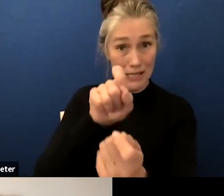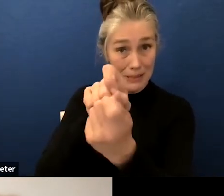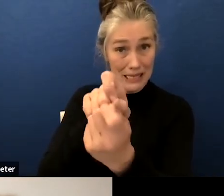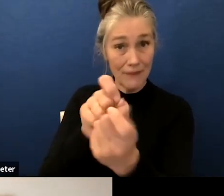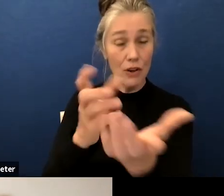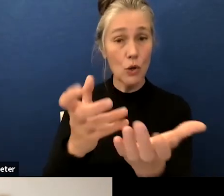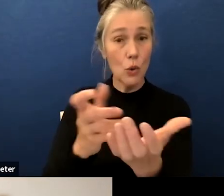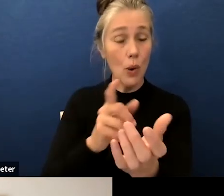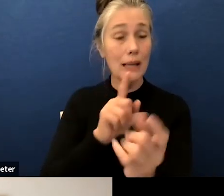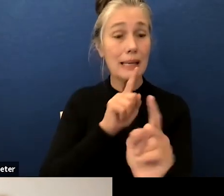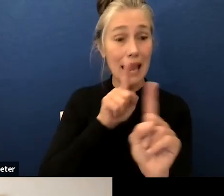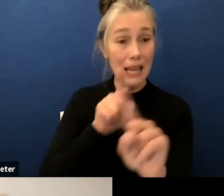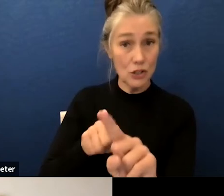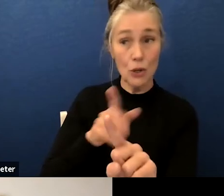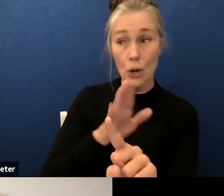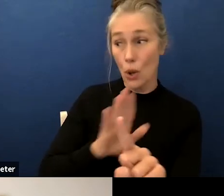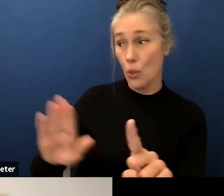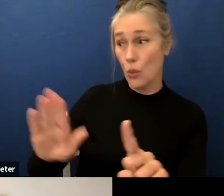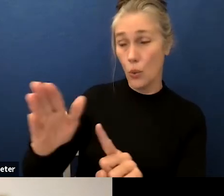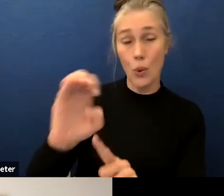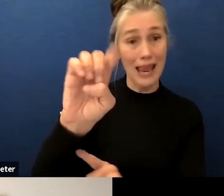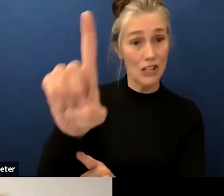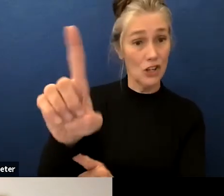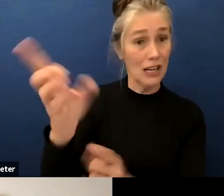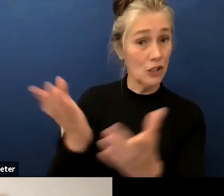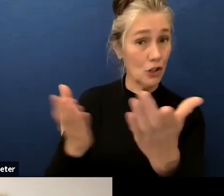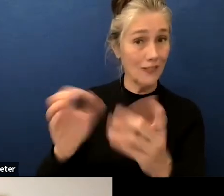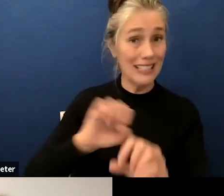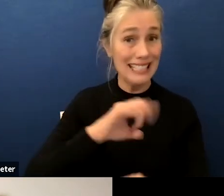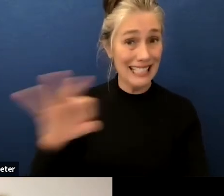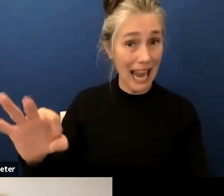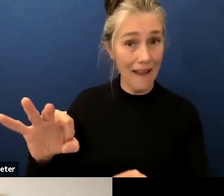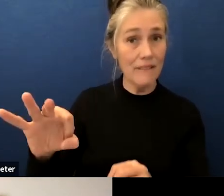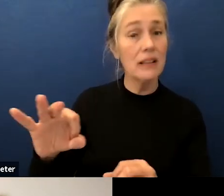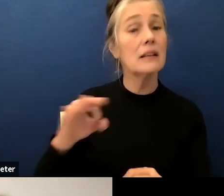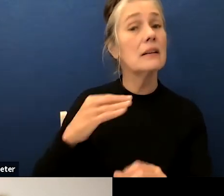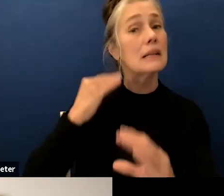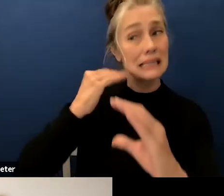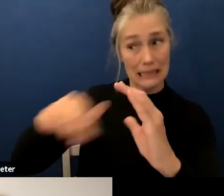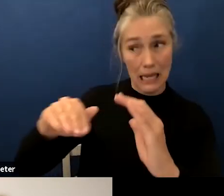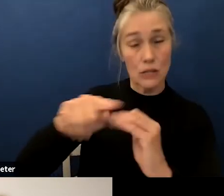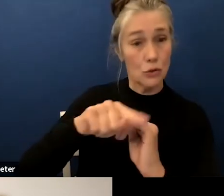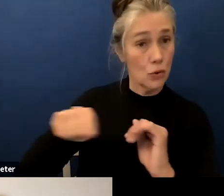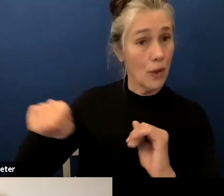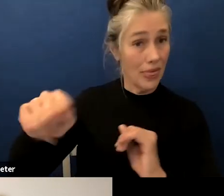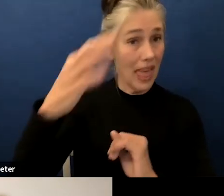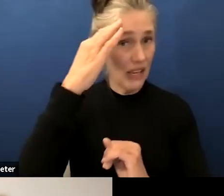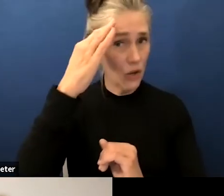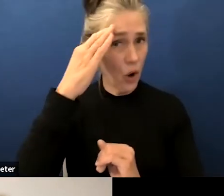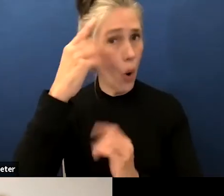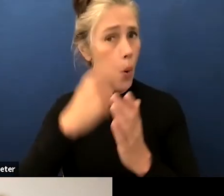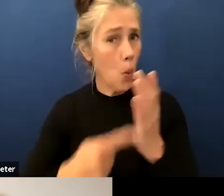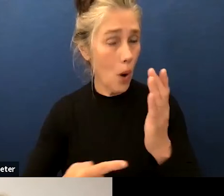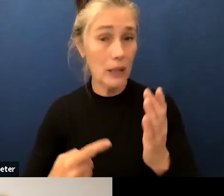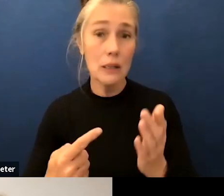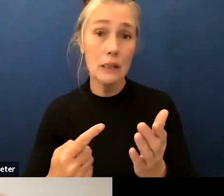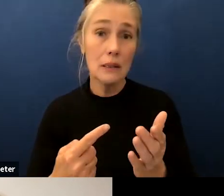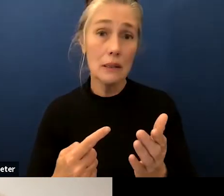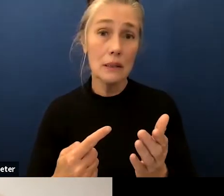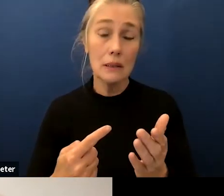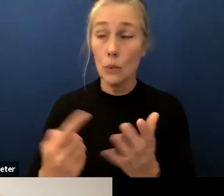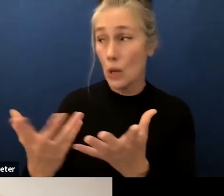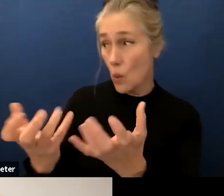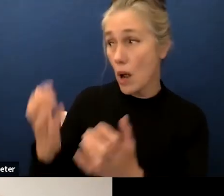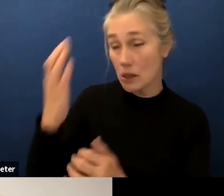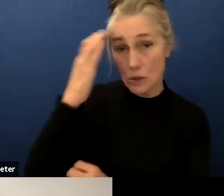answered by the educational services staff please send it to them so that they know what we're expecting from them I know I'm going